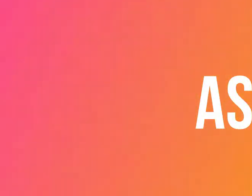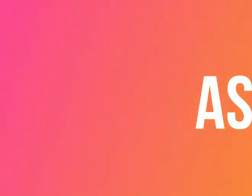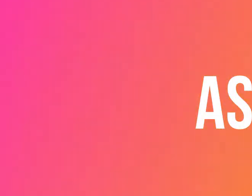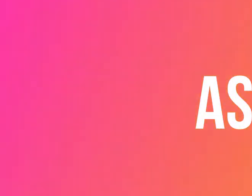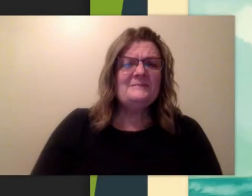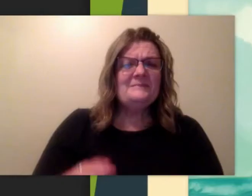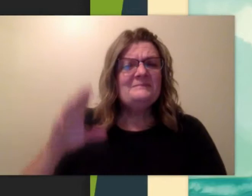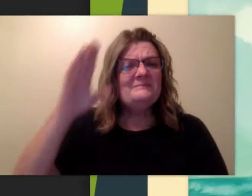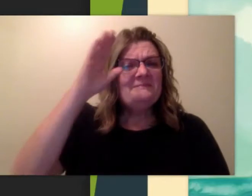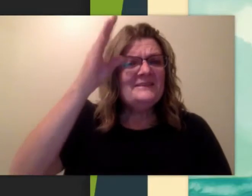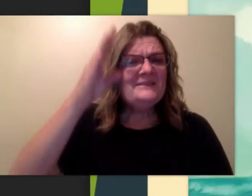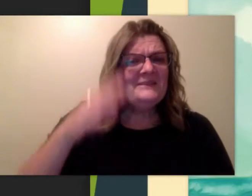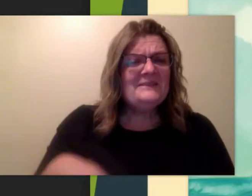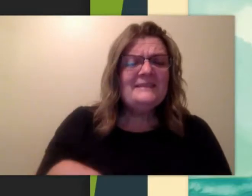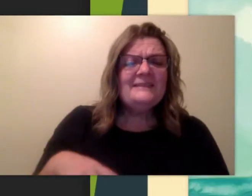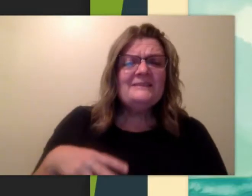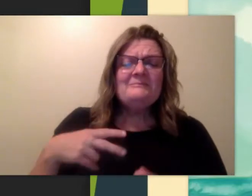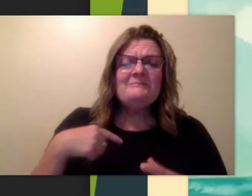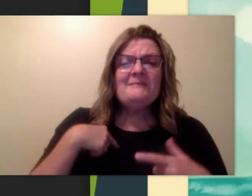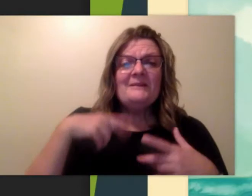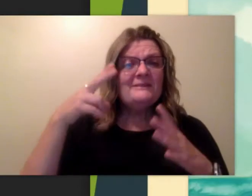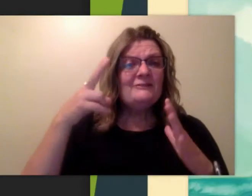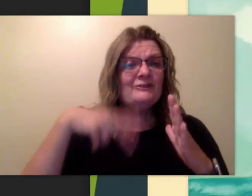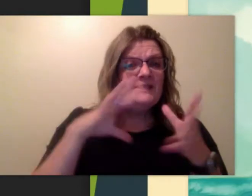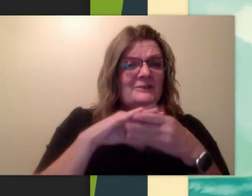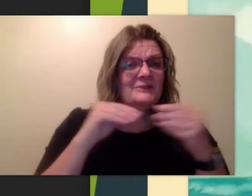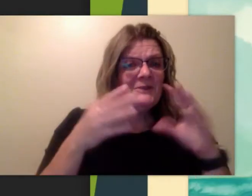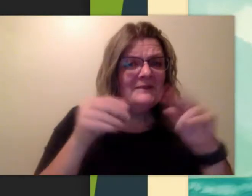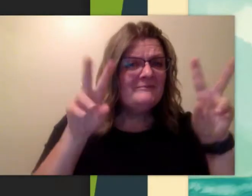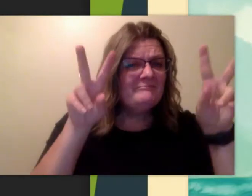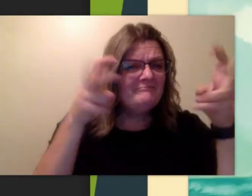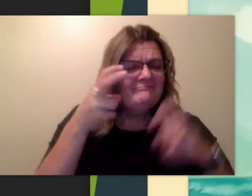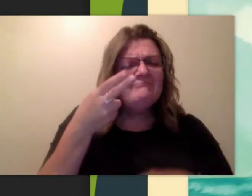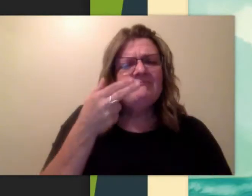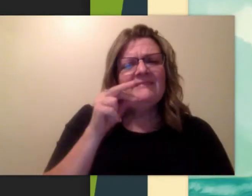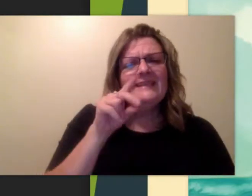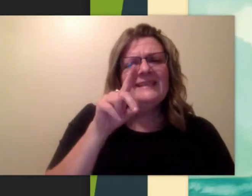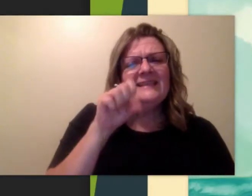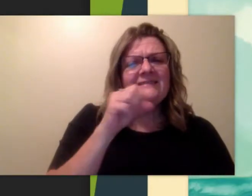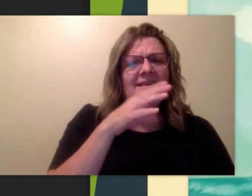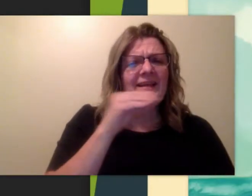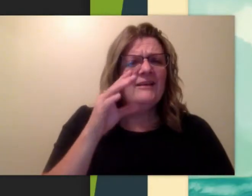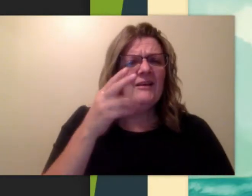Hello, I'm going to read a story titled Hands and Hearts.